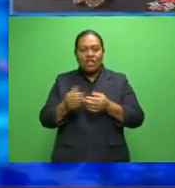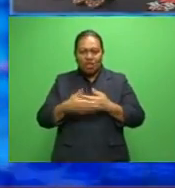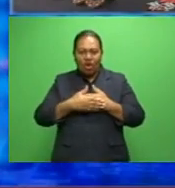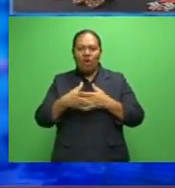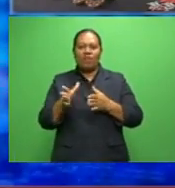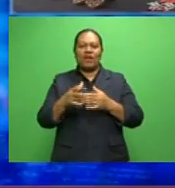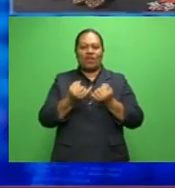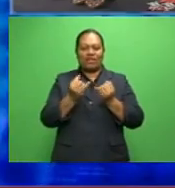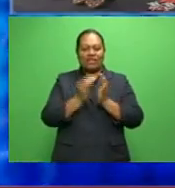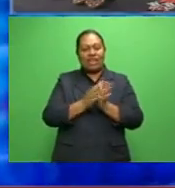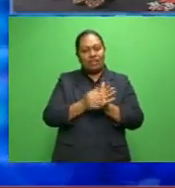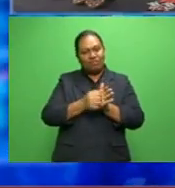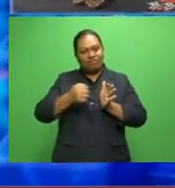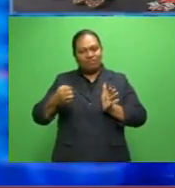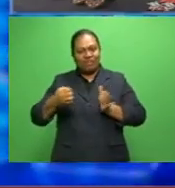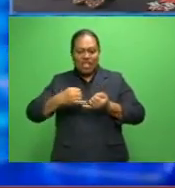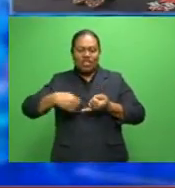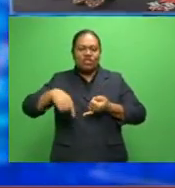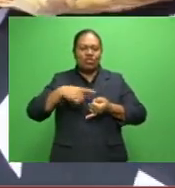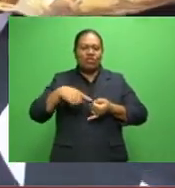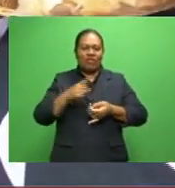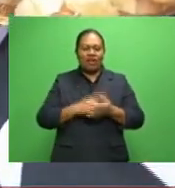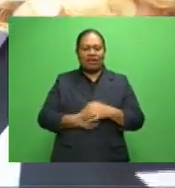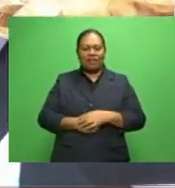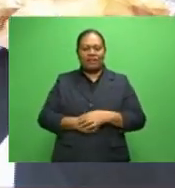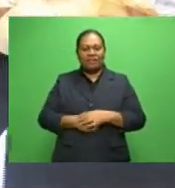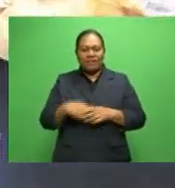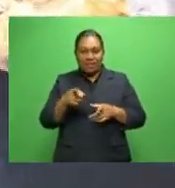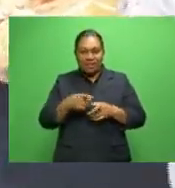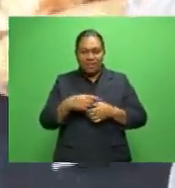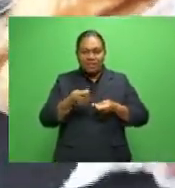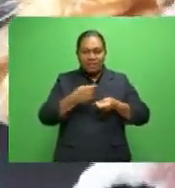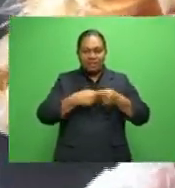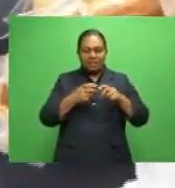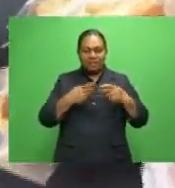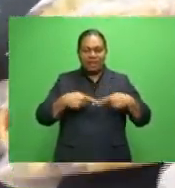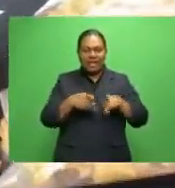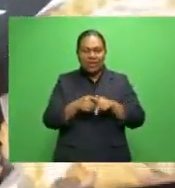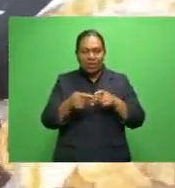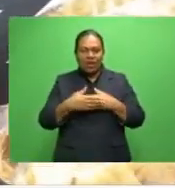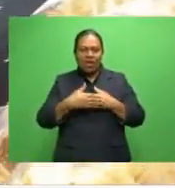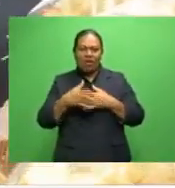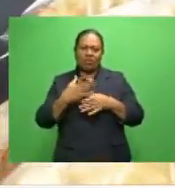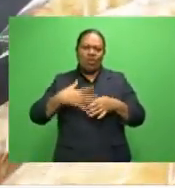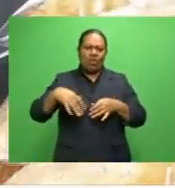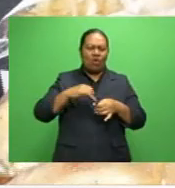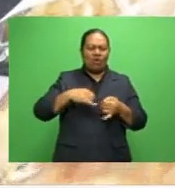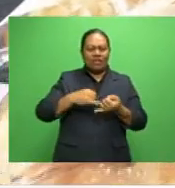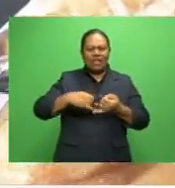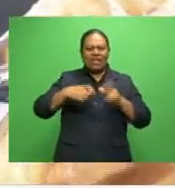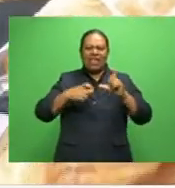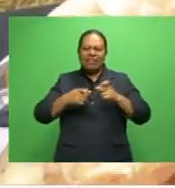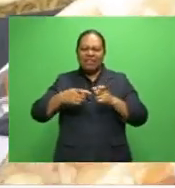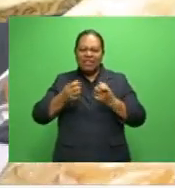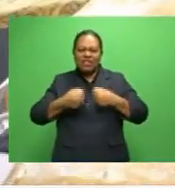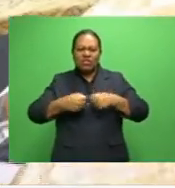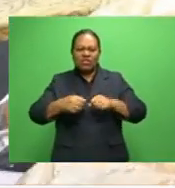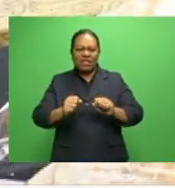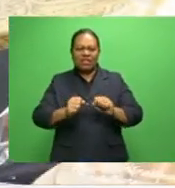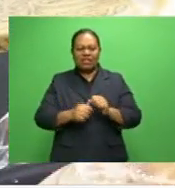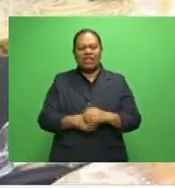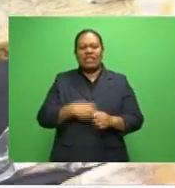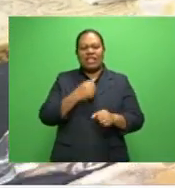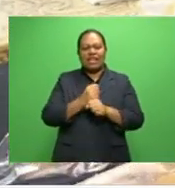event from Loftus Street in Suva. The vendors will be setting up stalls from the Loftus along Carnarvon Street to Gladstone Road.